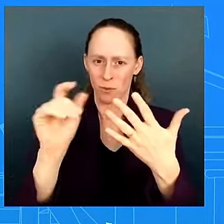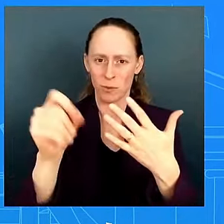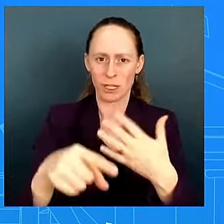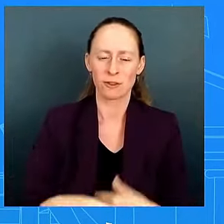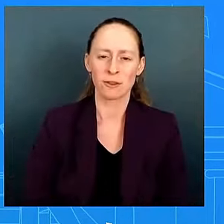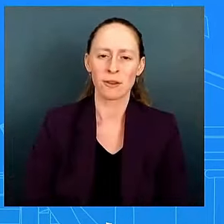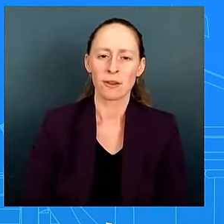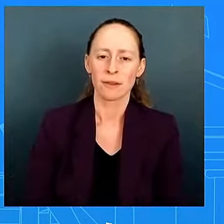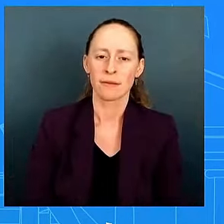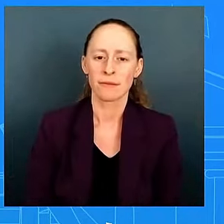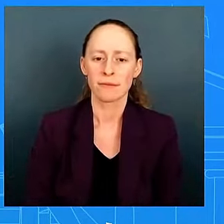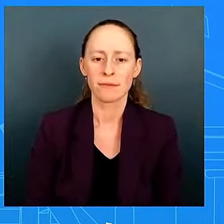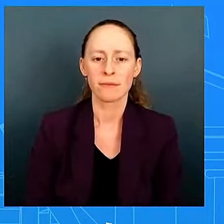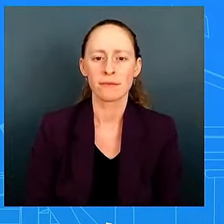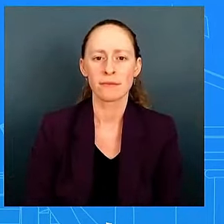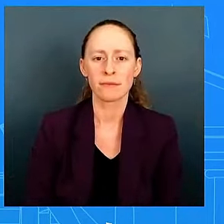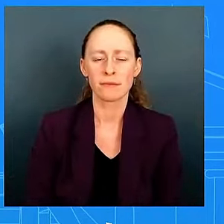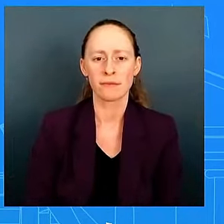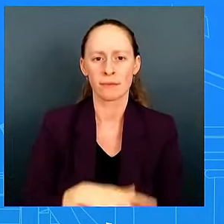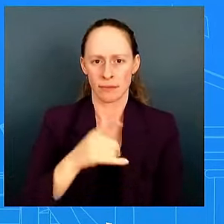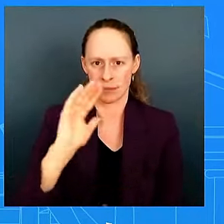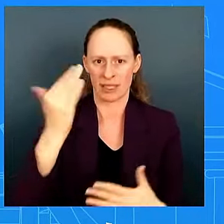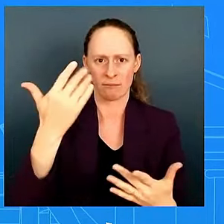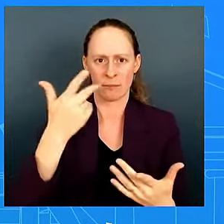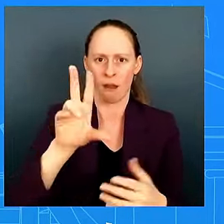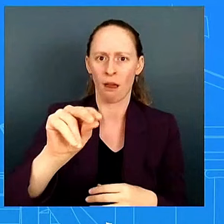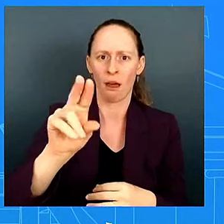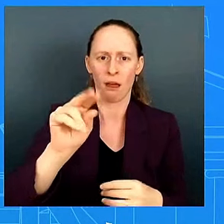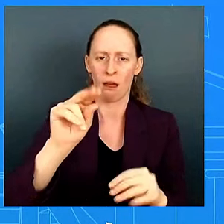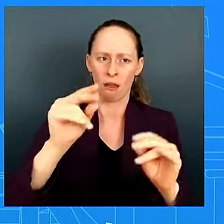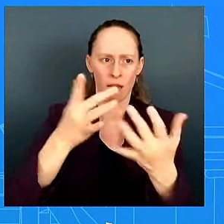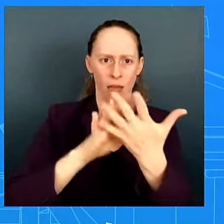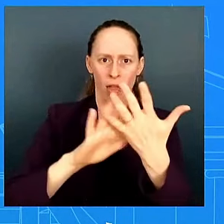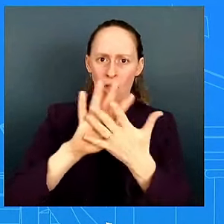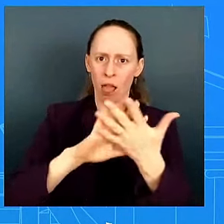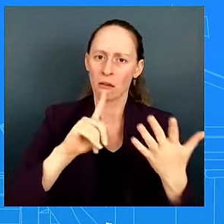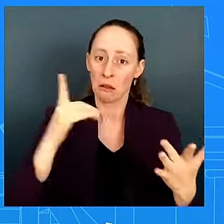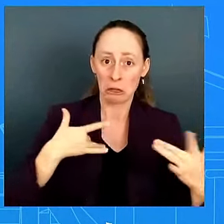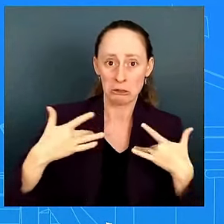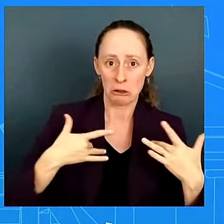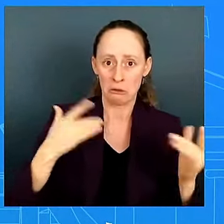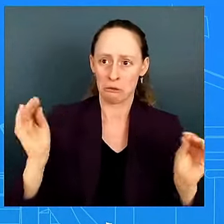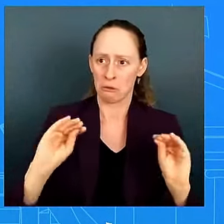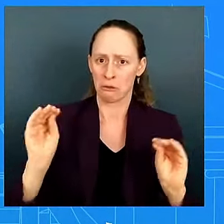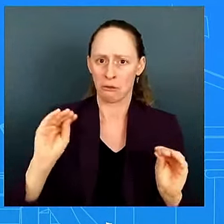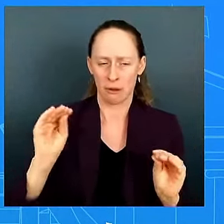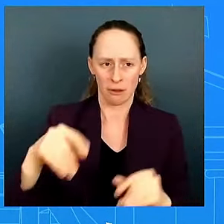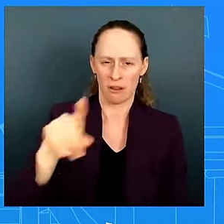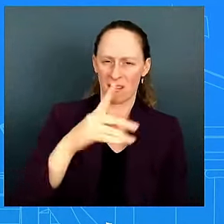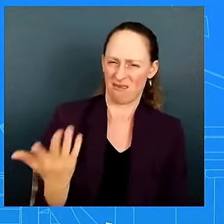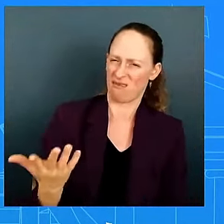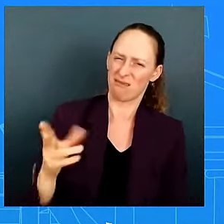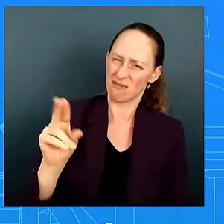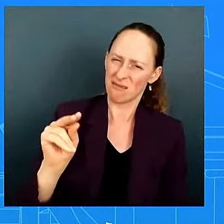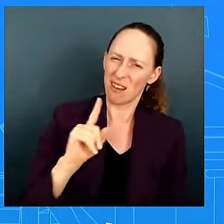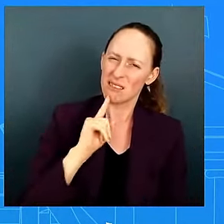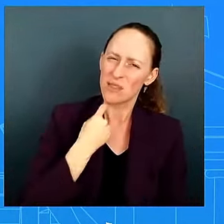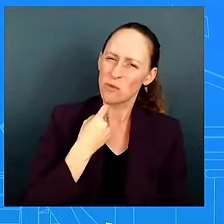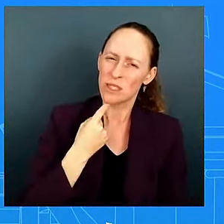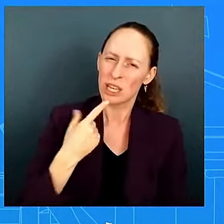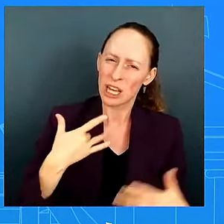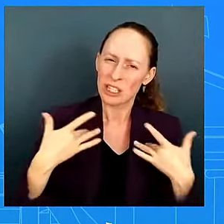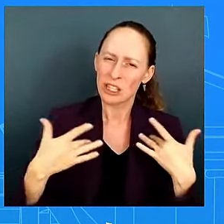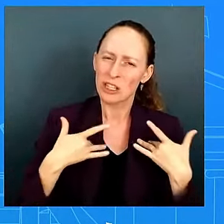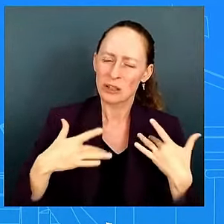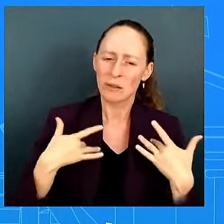slippage so i'm wondering if you guys have had a moment to reflect on that strategy any regret over it and if you